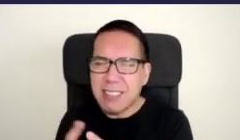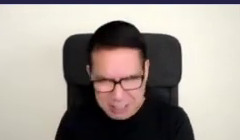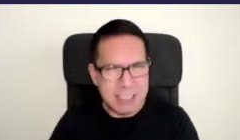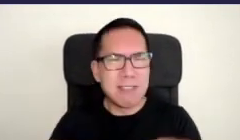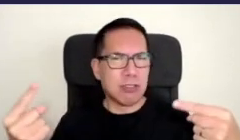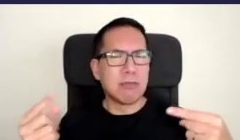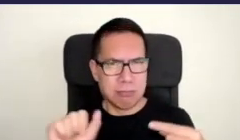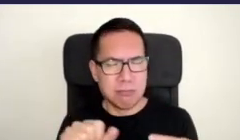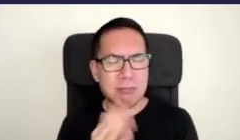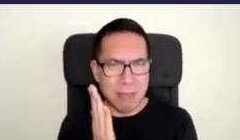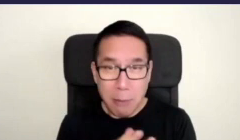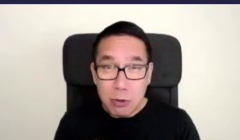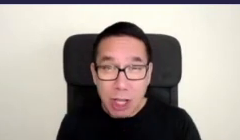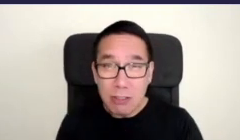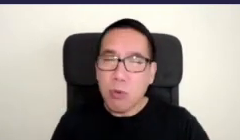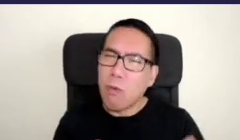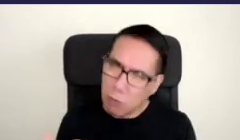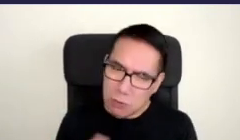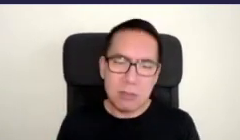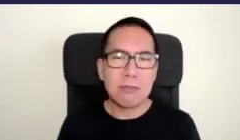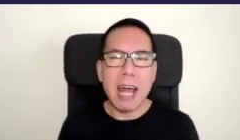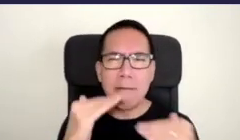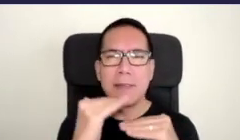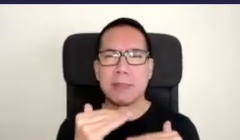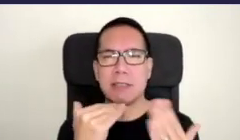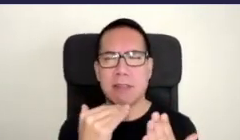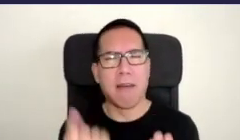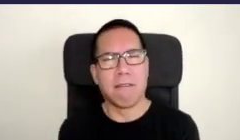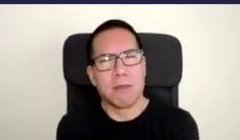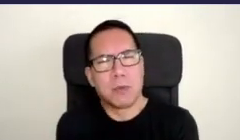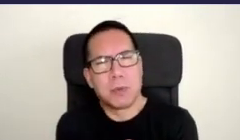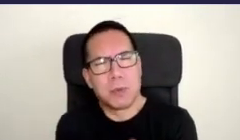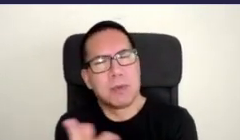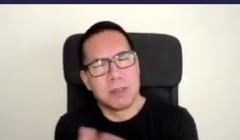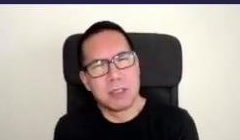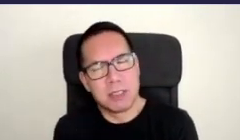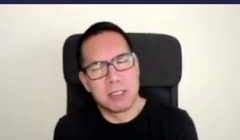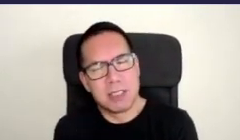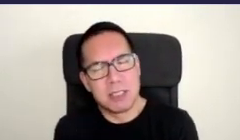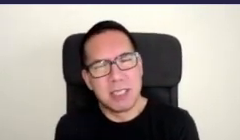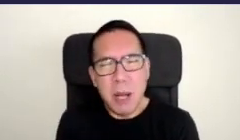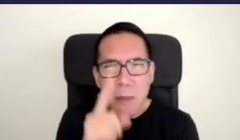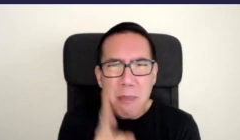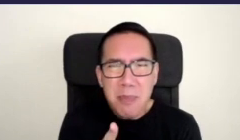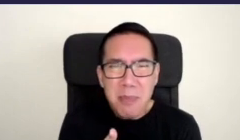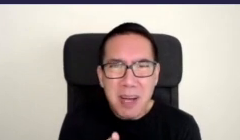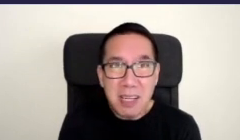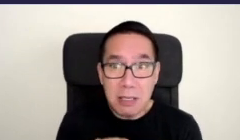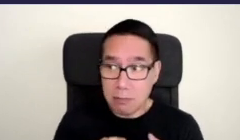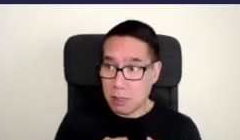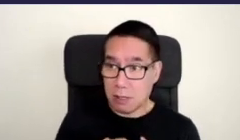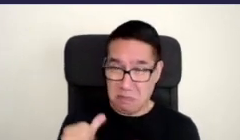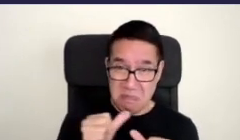and there are constraints but essentially you don't need to be a great